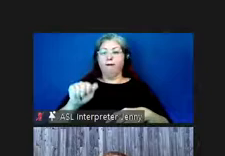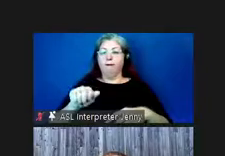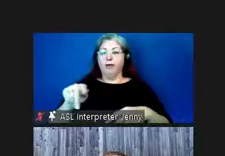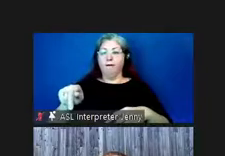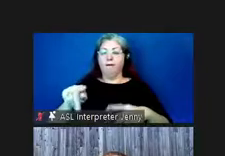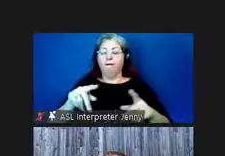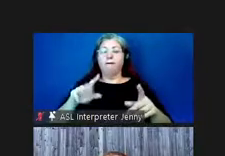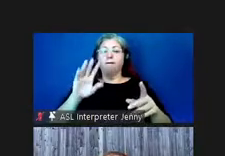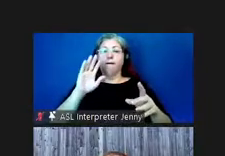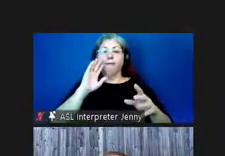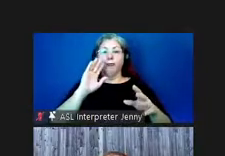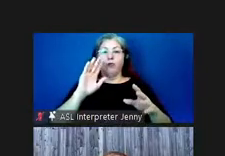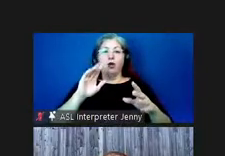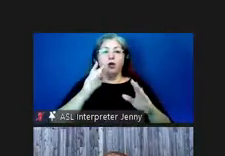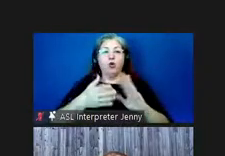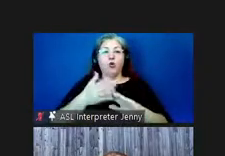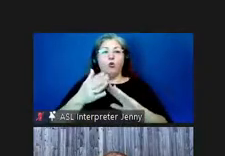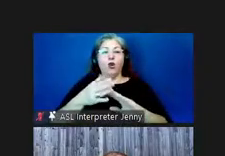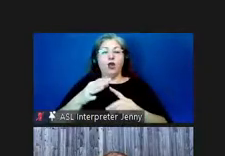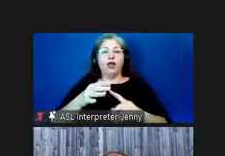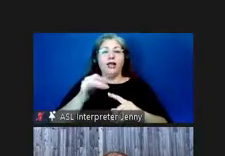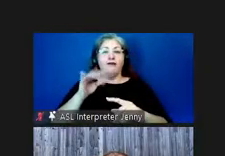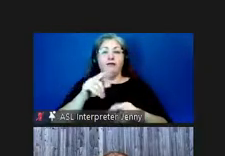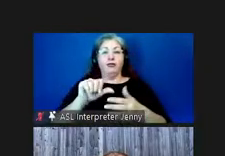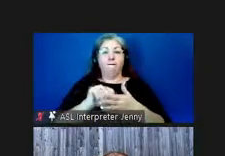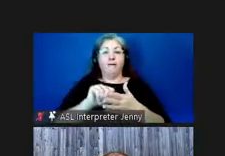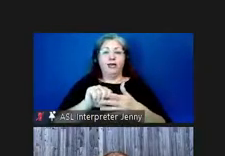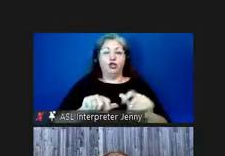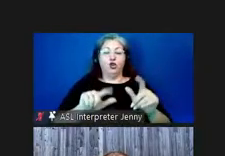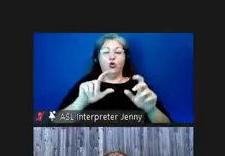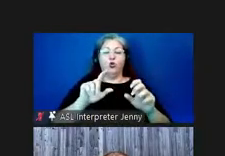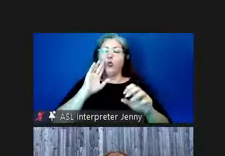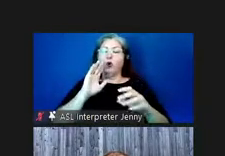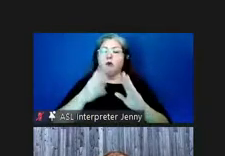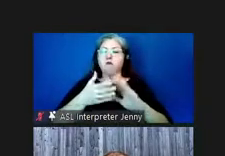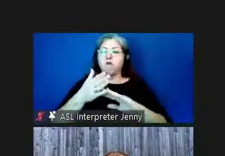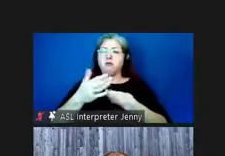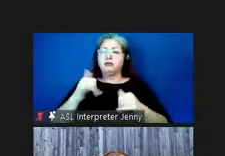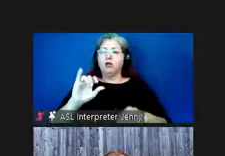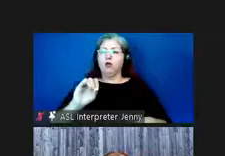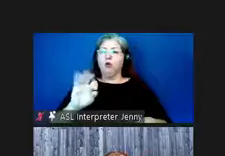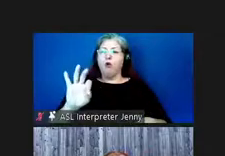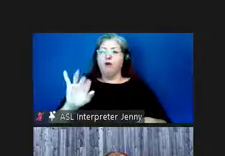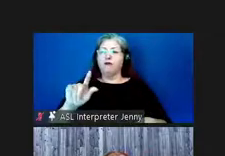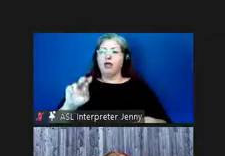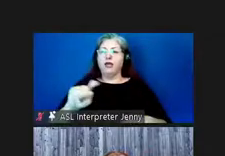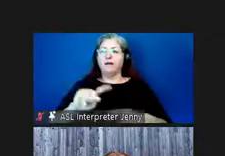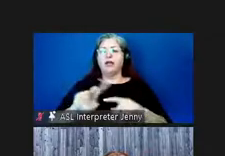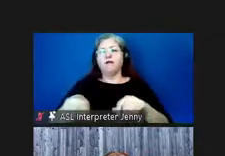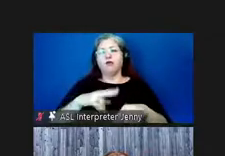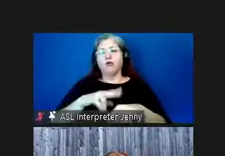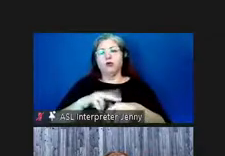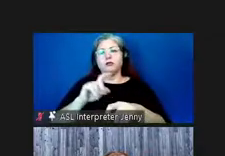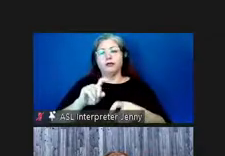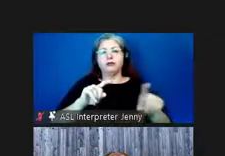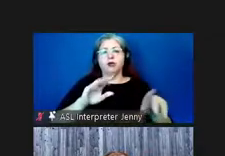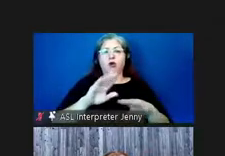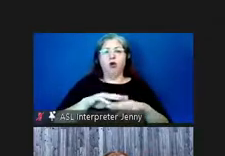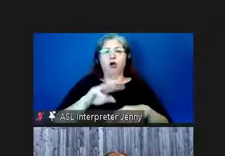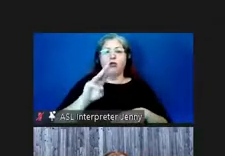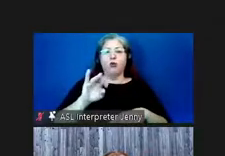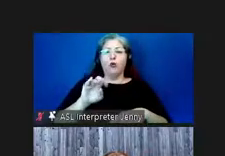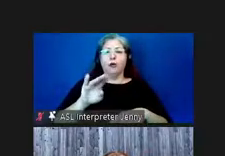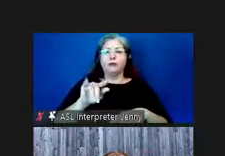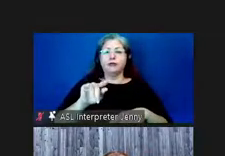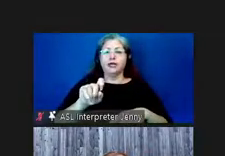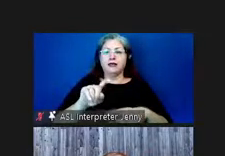works so long as the pages loaded they'll work offline ish uh obviously you need a website um and to do